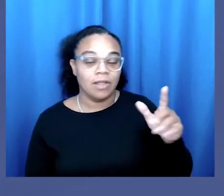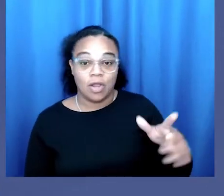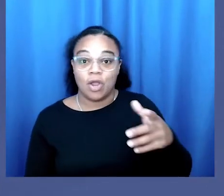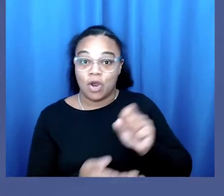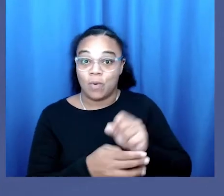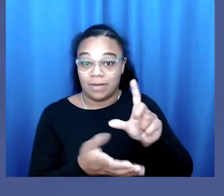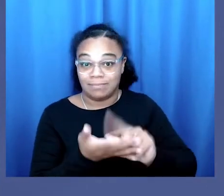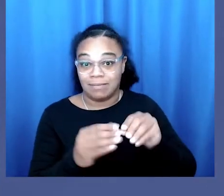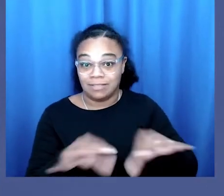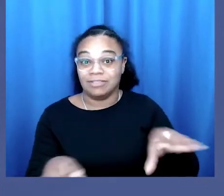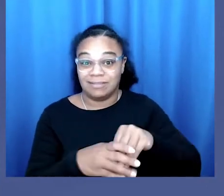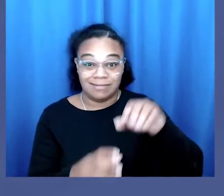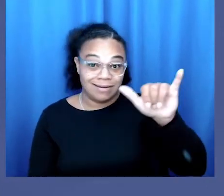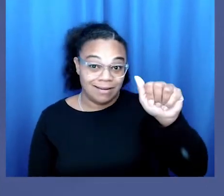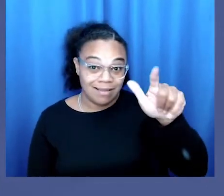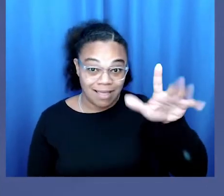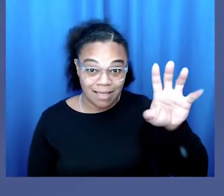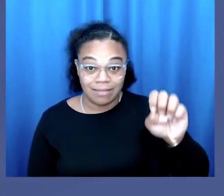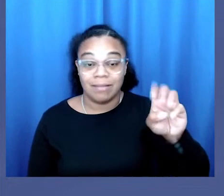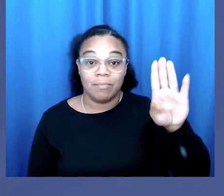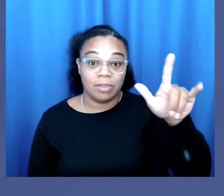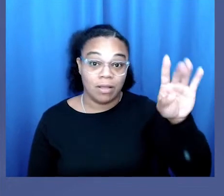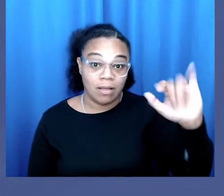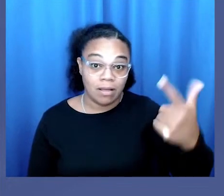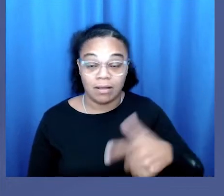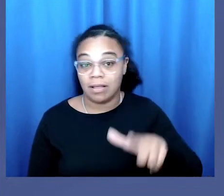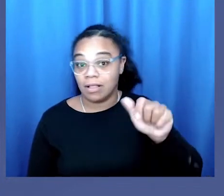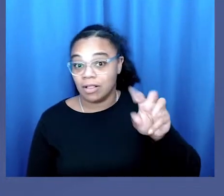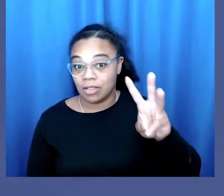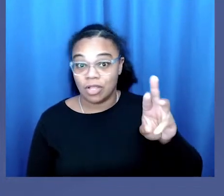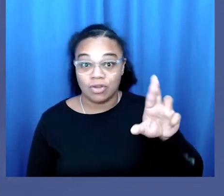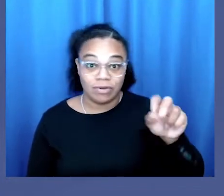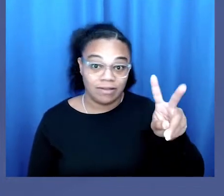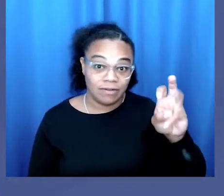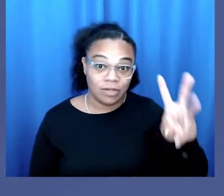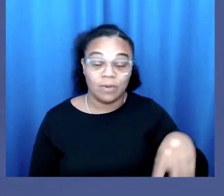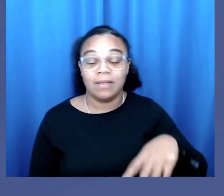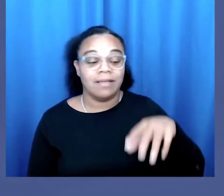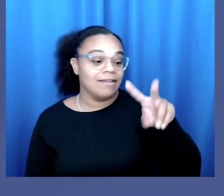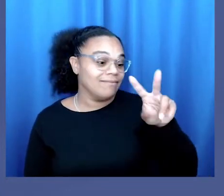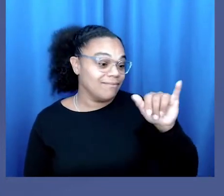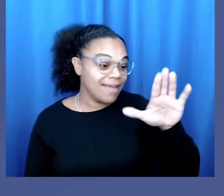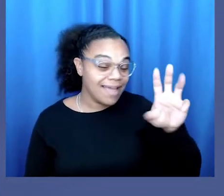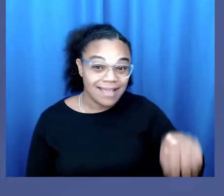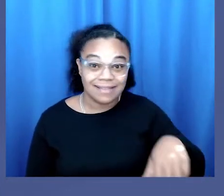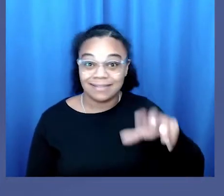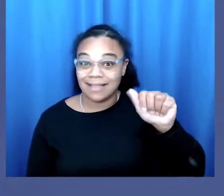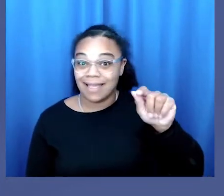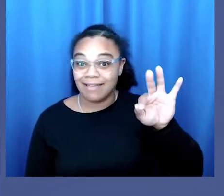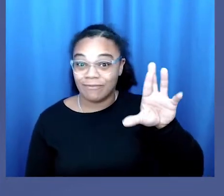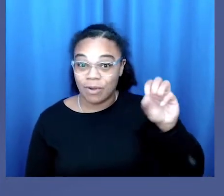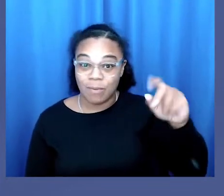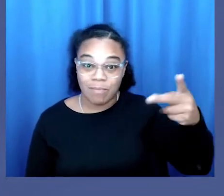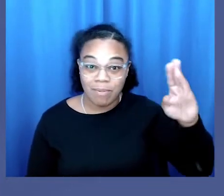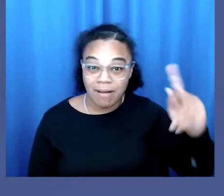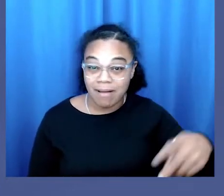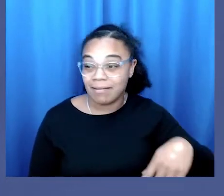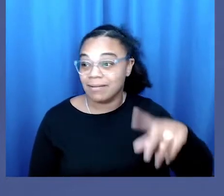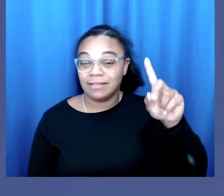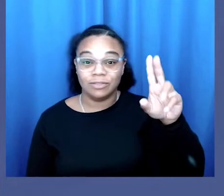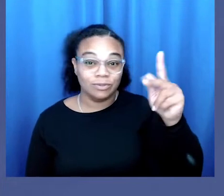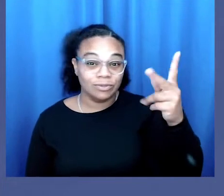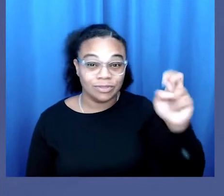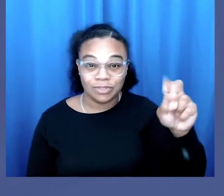Yale LPE blog, Columbia Human Rights Law Review, Vice, Afropunk, and Duke University's SAQ.